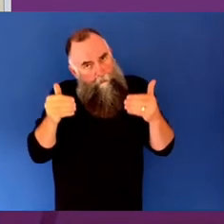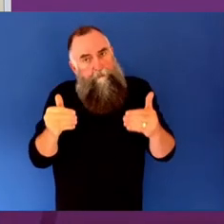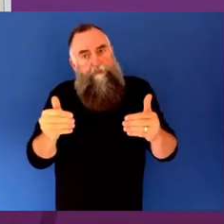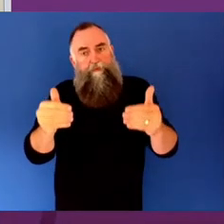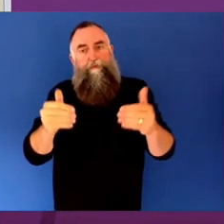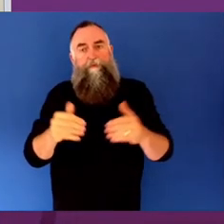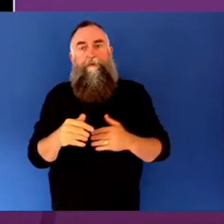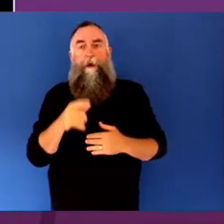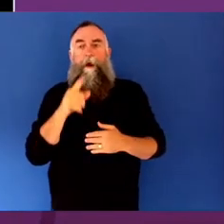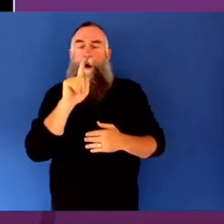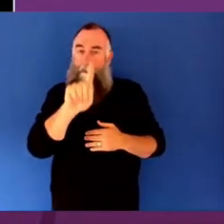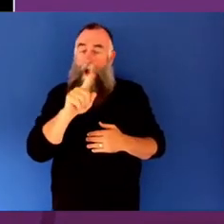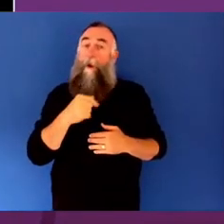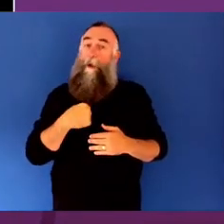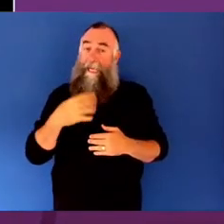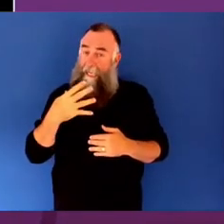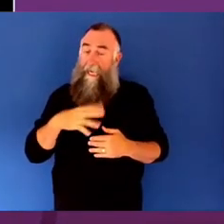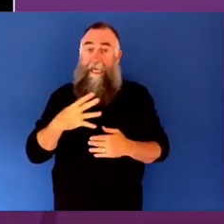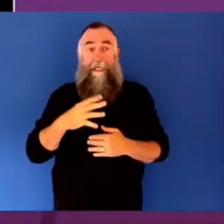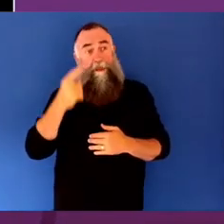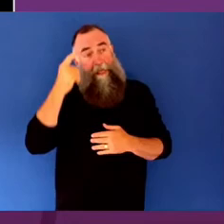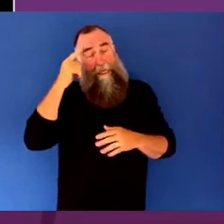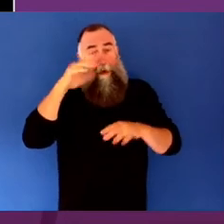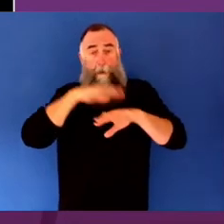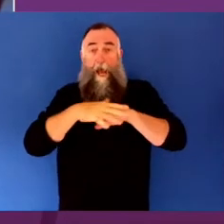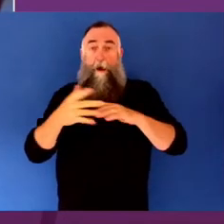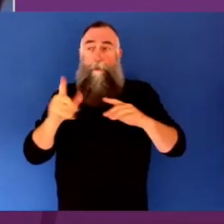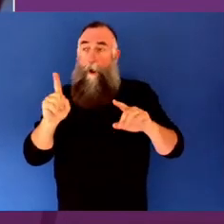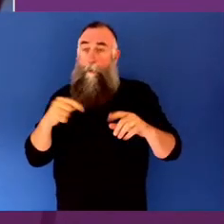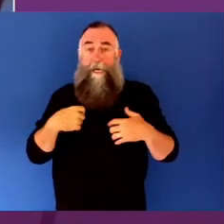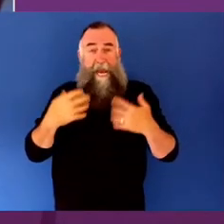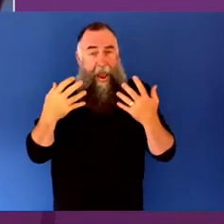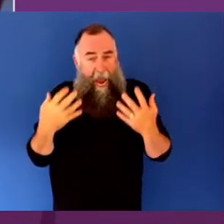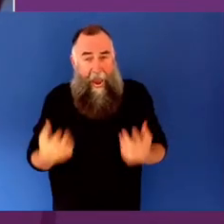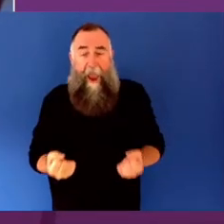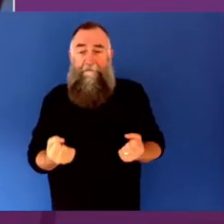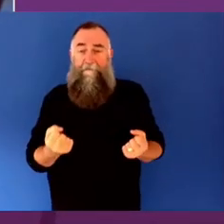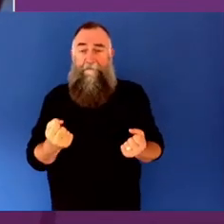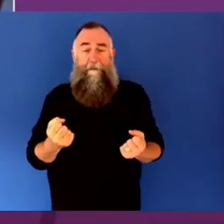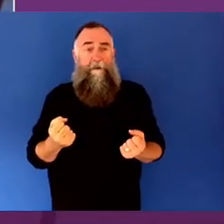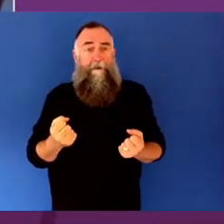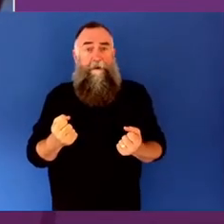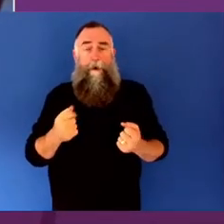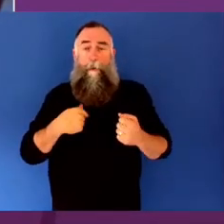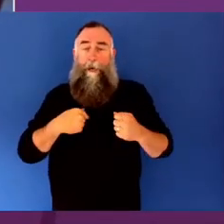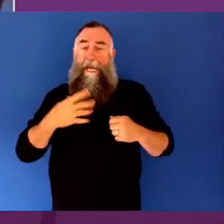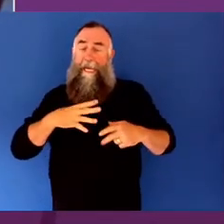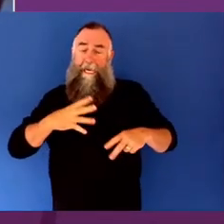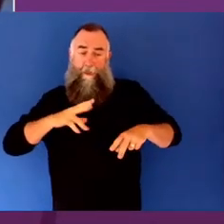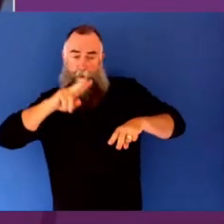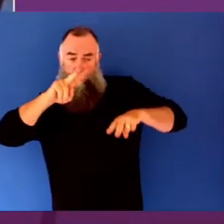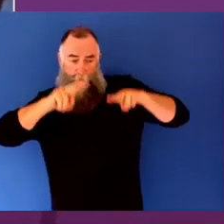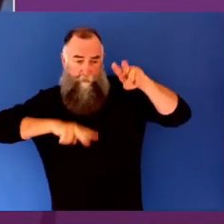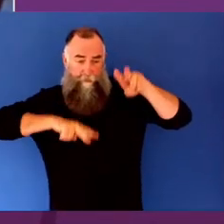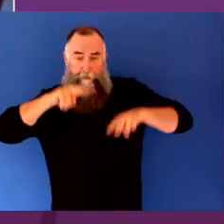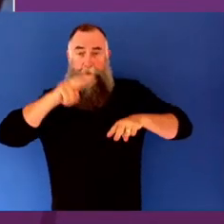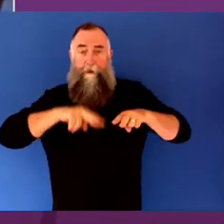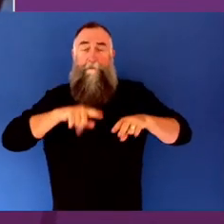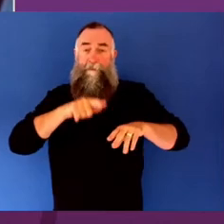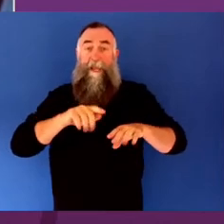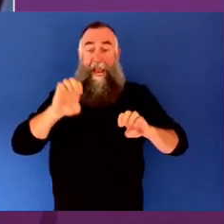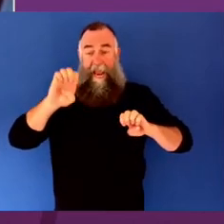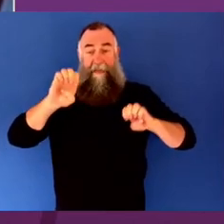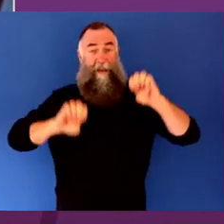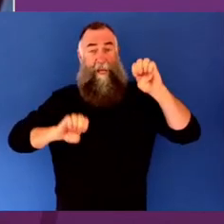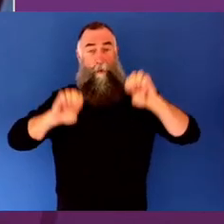that supports that. And I think that's where our evaluation needs to start is with the individual